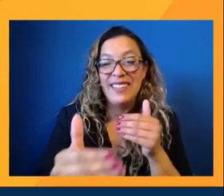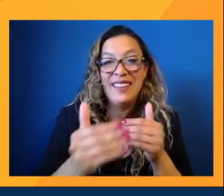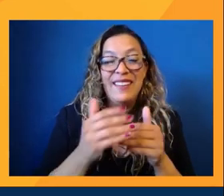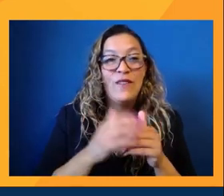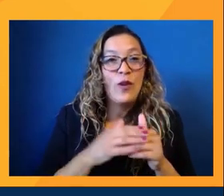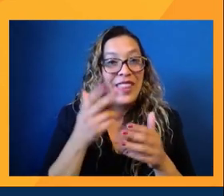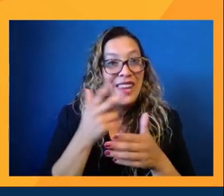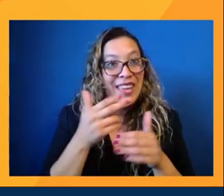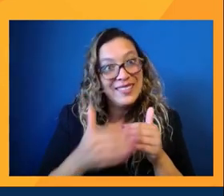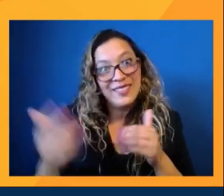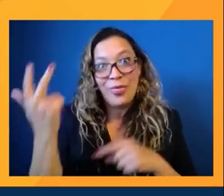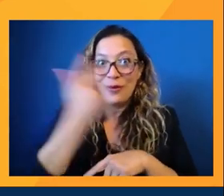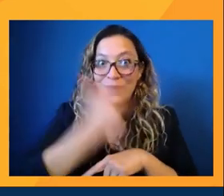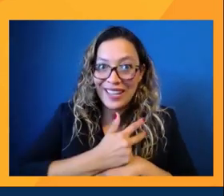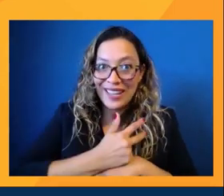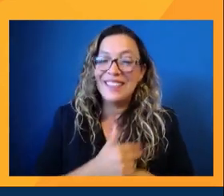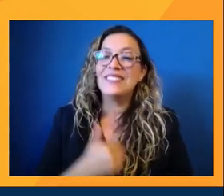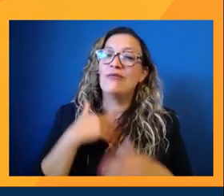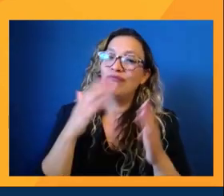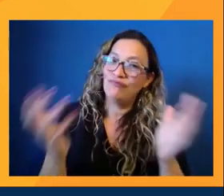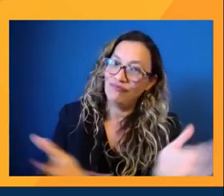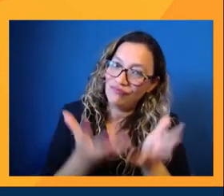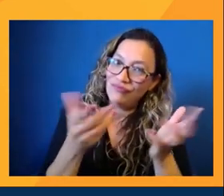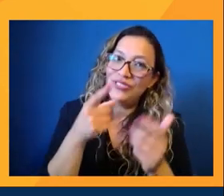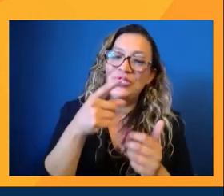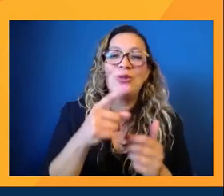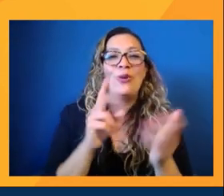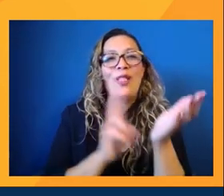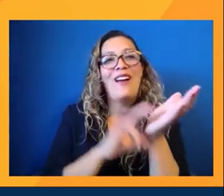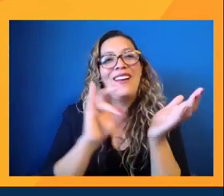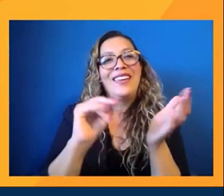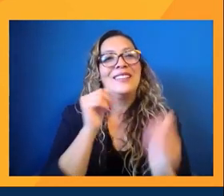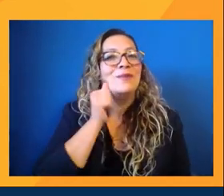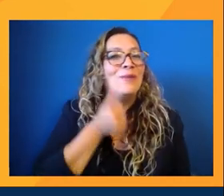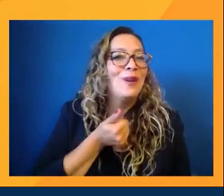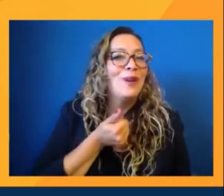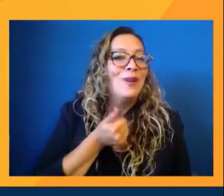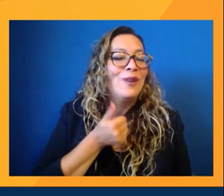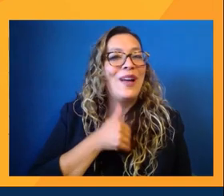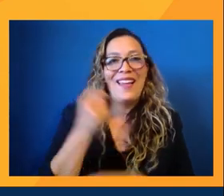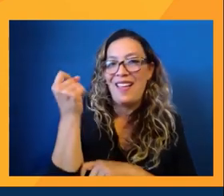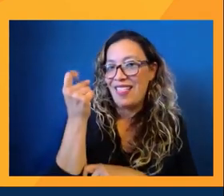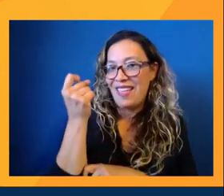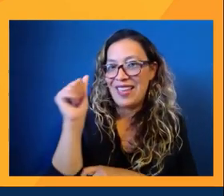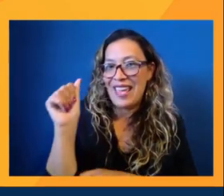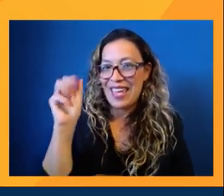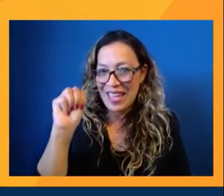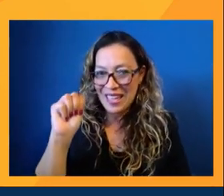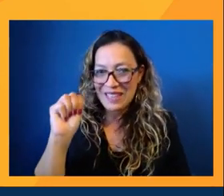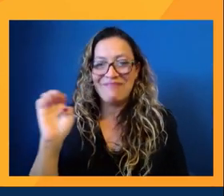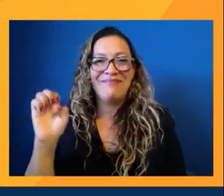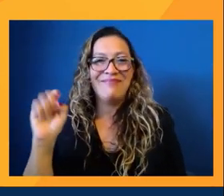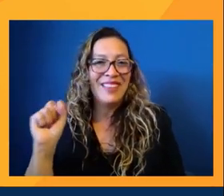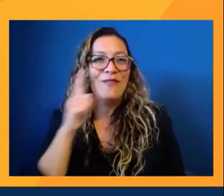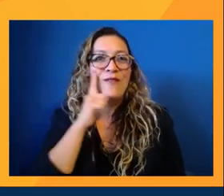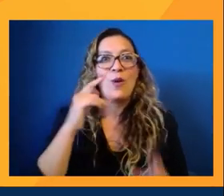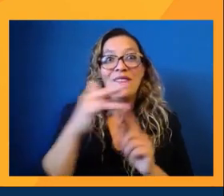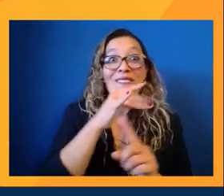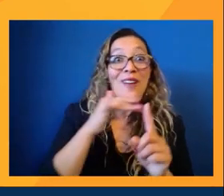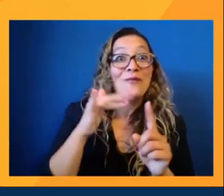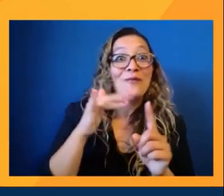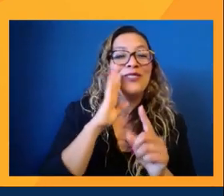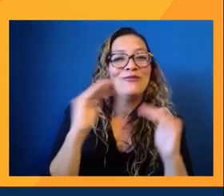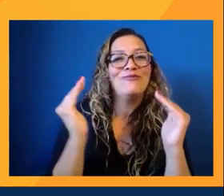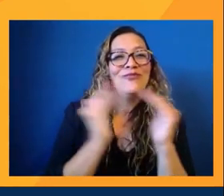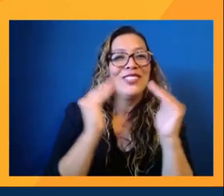days. So we encourage you to log back in tomorrow at 11 AM for our environmental justice town hall and 10